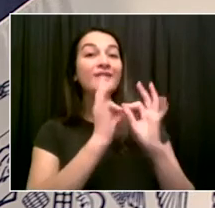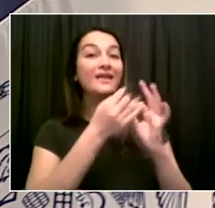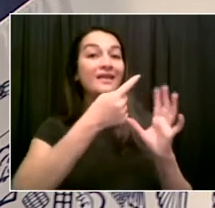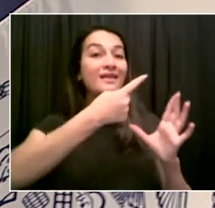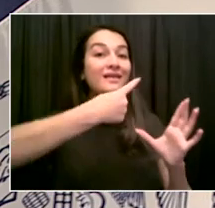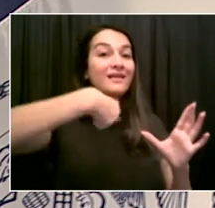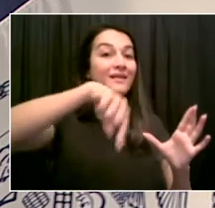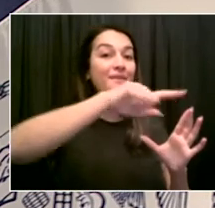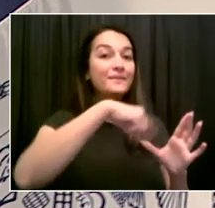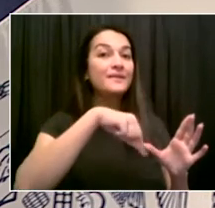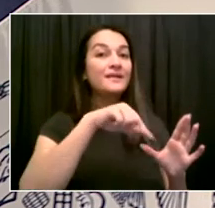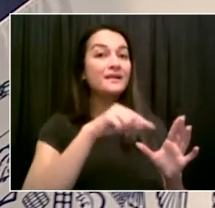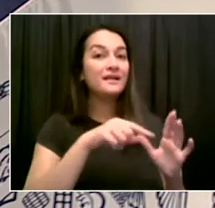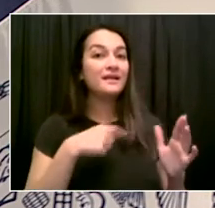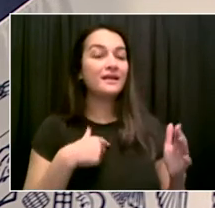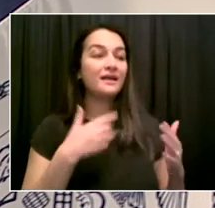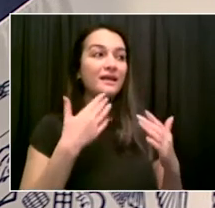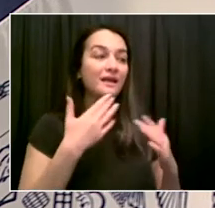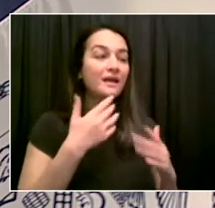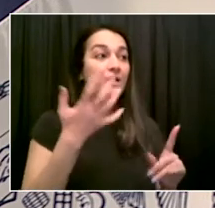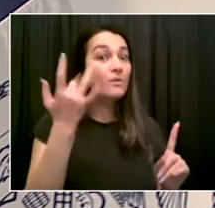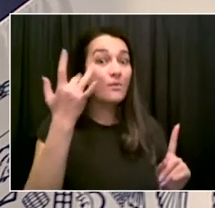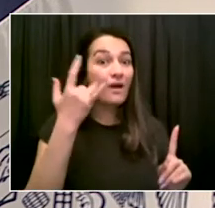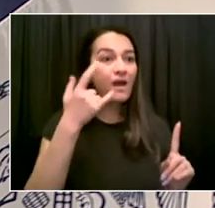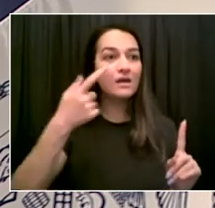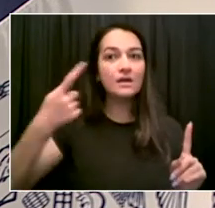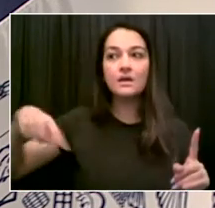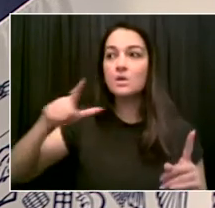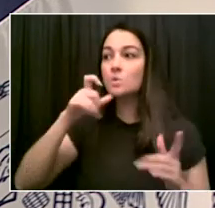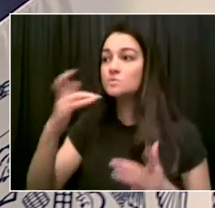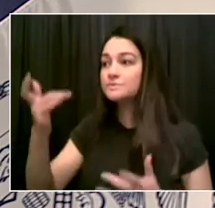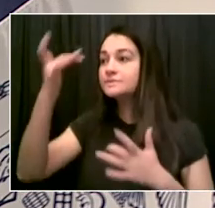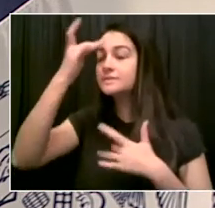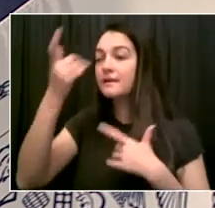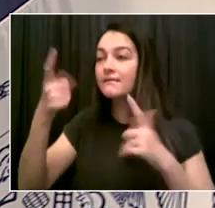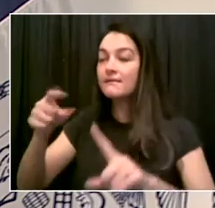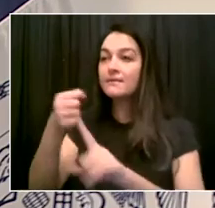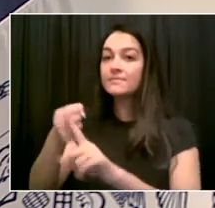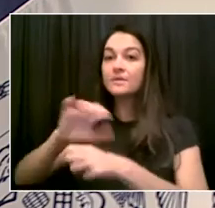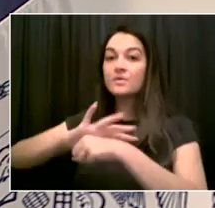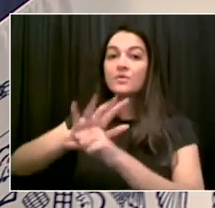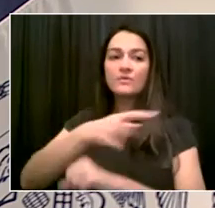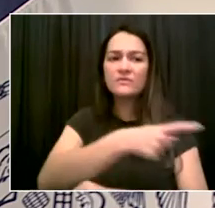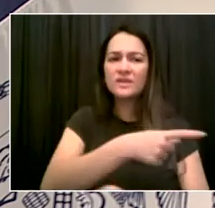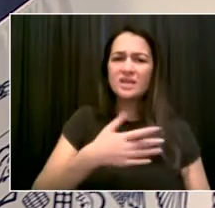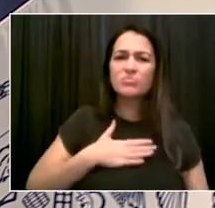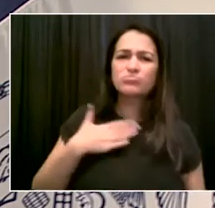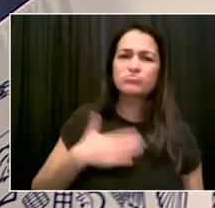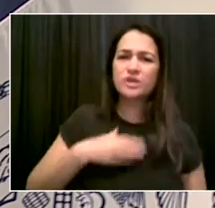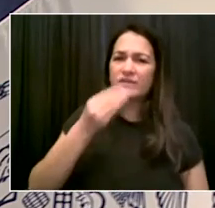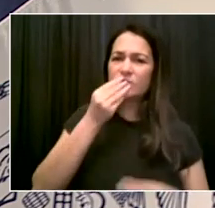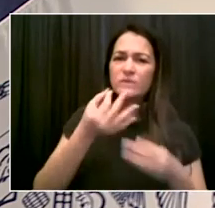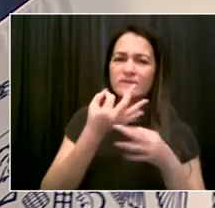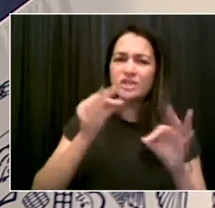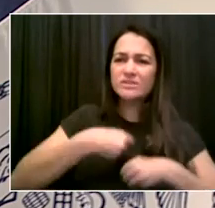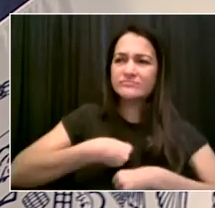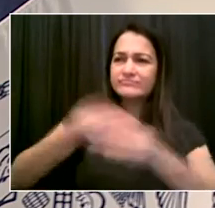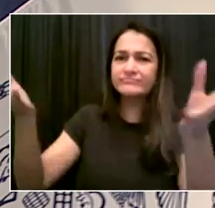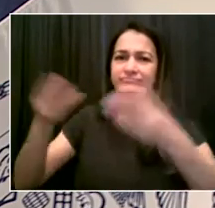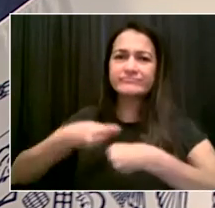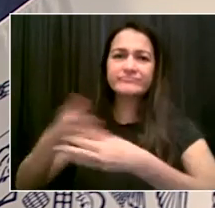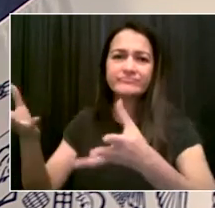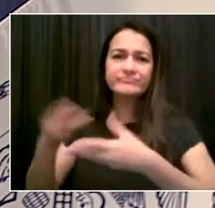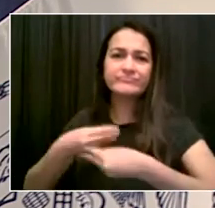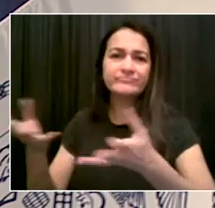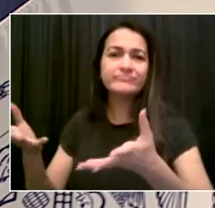taking a lead and helping to make sure more and more New Yorkers get vaccinated. From the legendary Sylvia's Restaurant